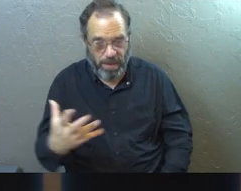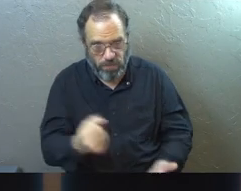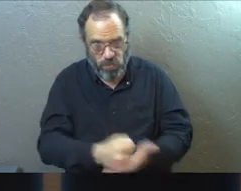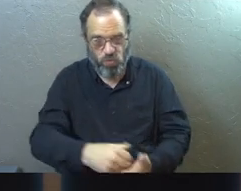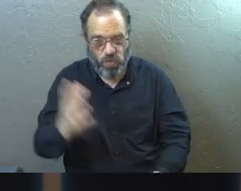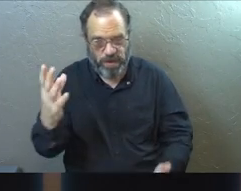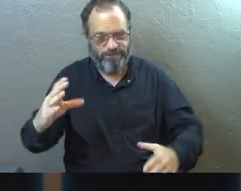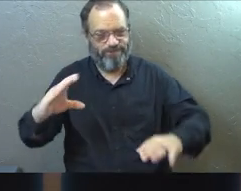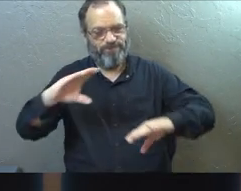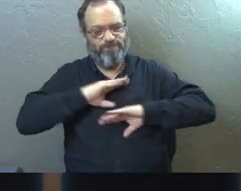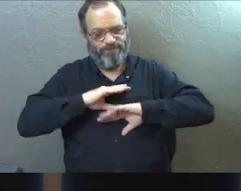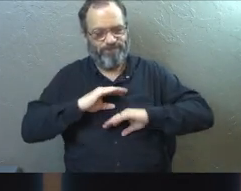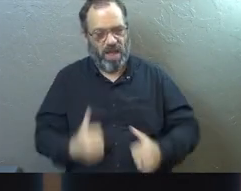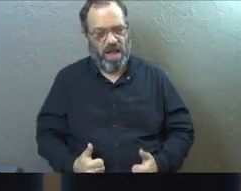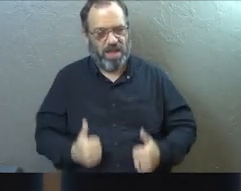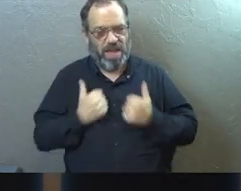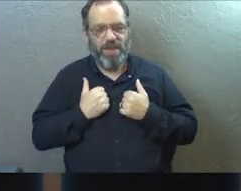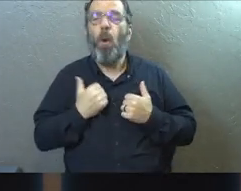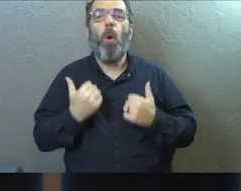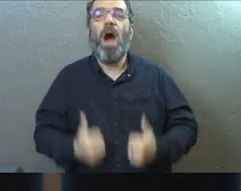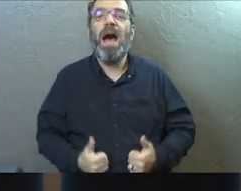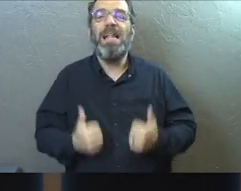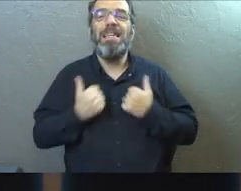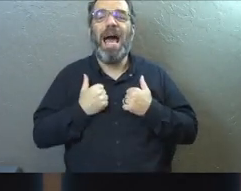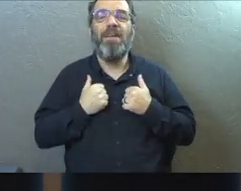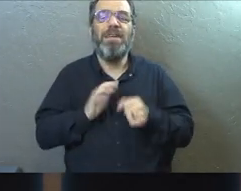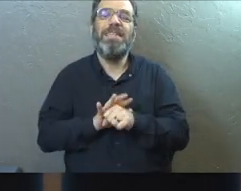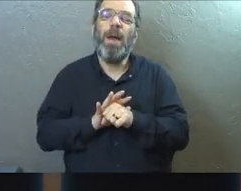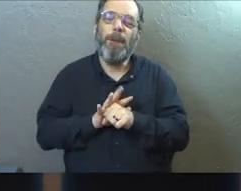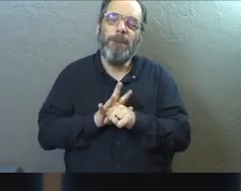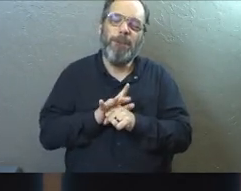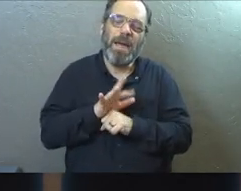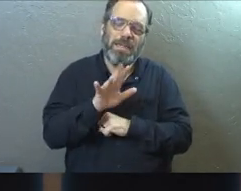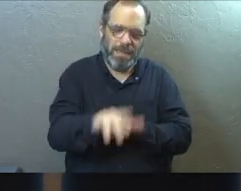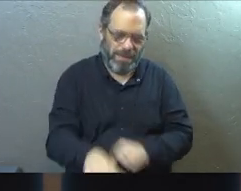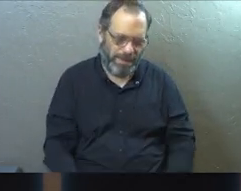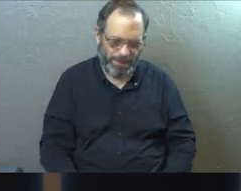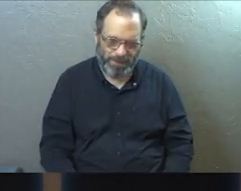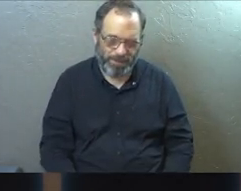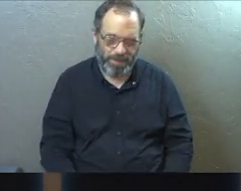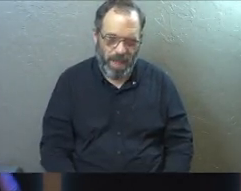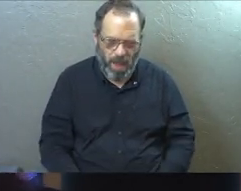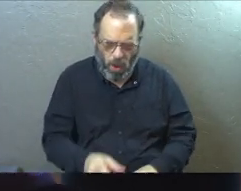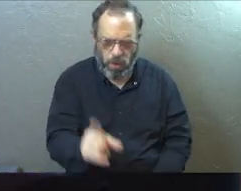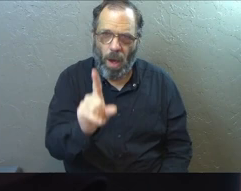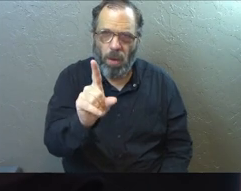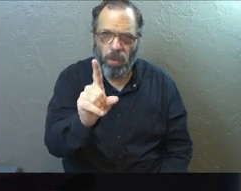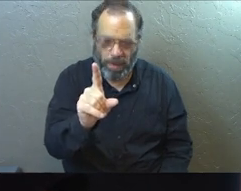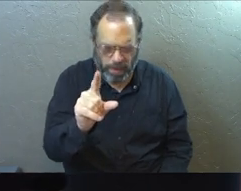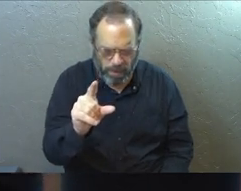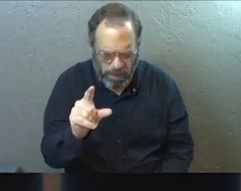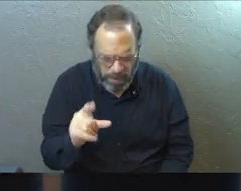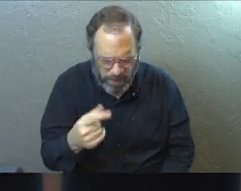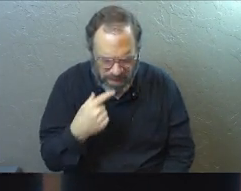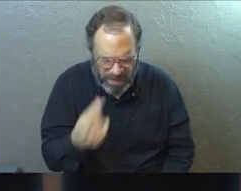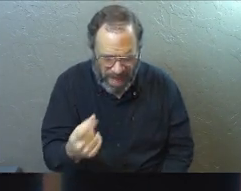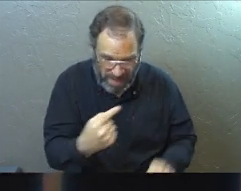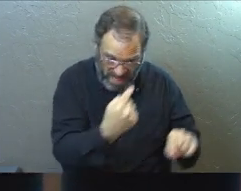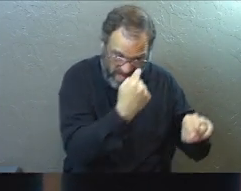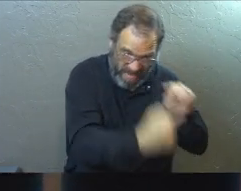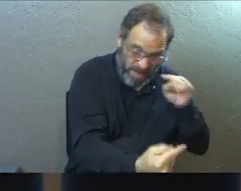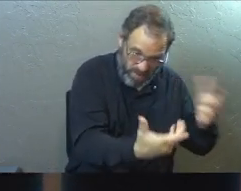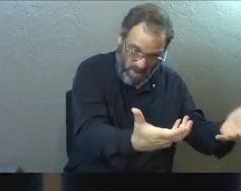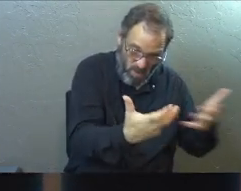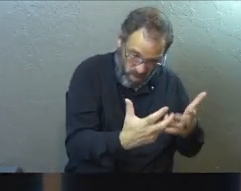rich and satisfying life or life in abundance. Let's read that verse for what it is. He's saying the enemy